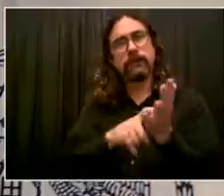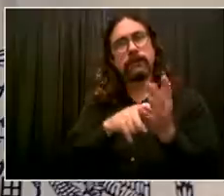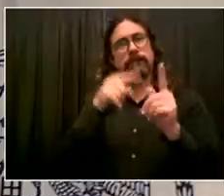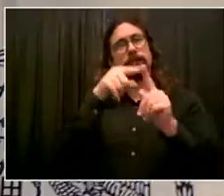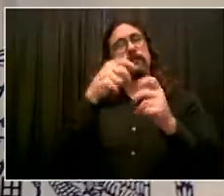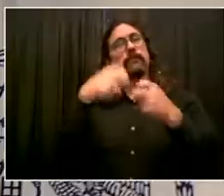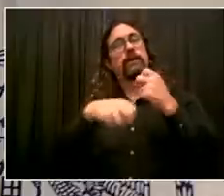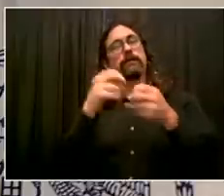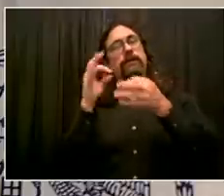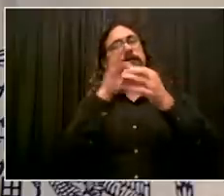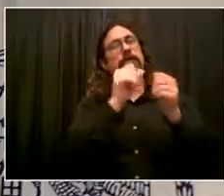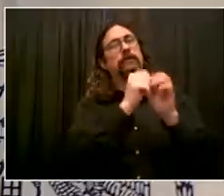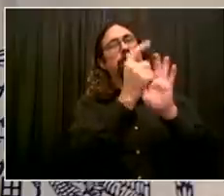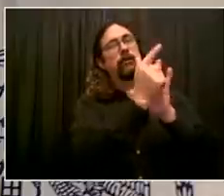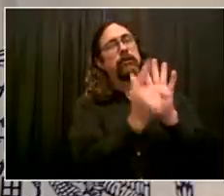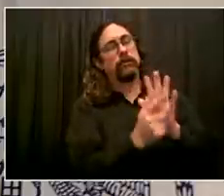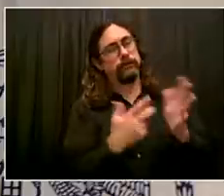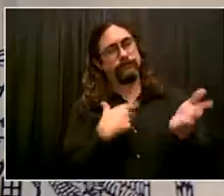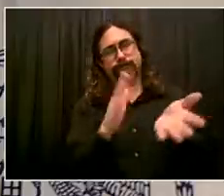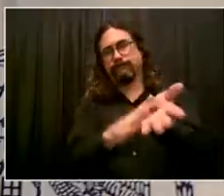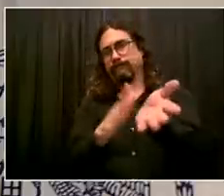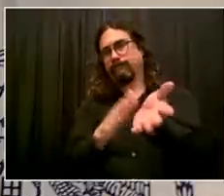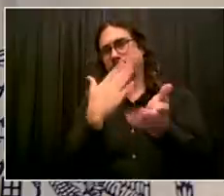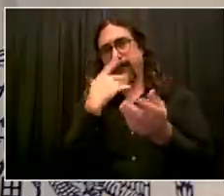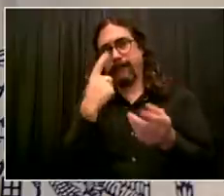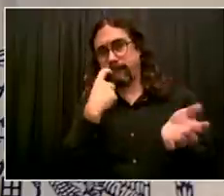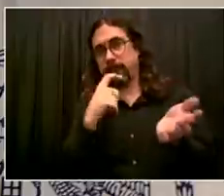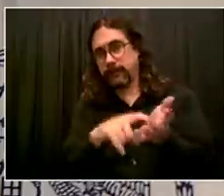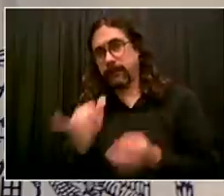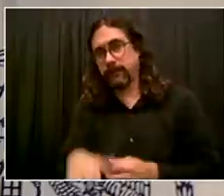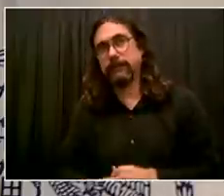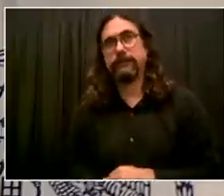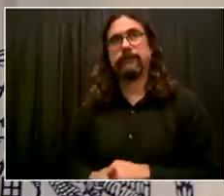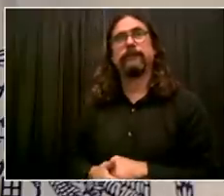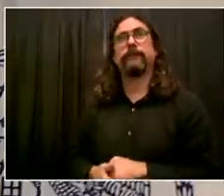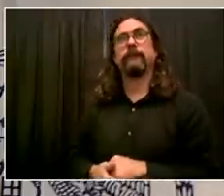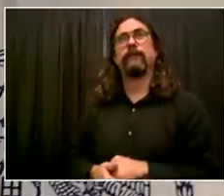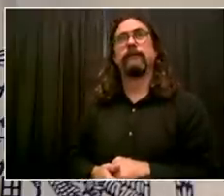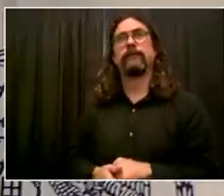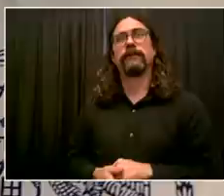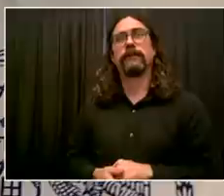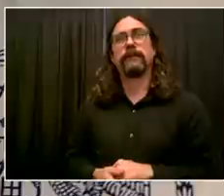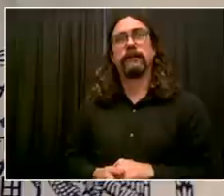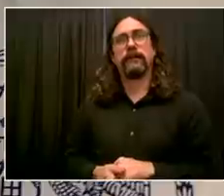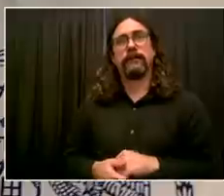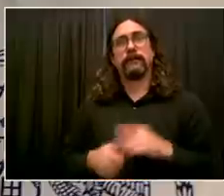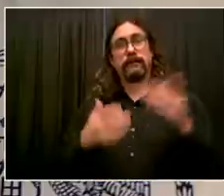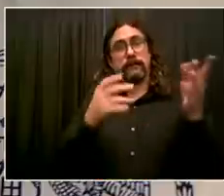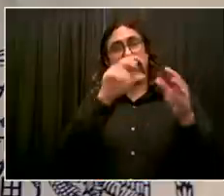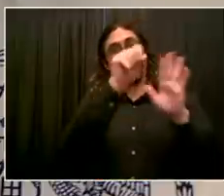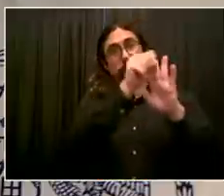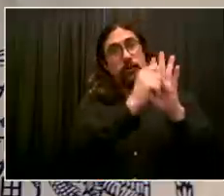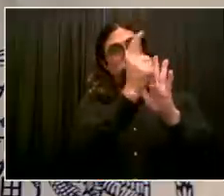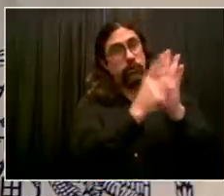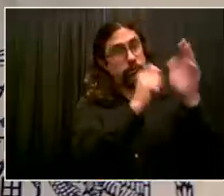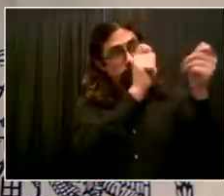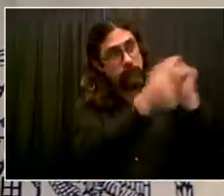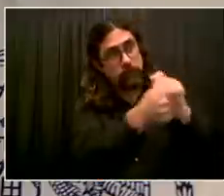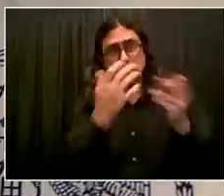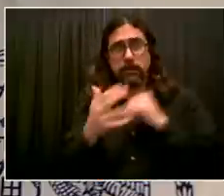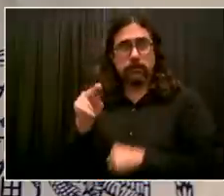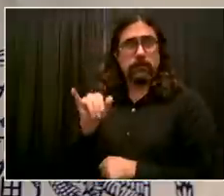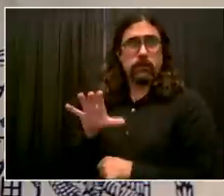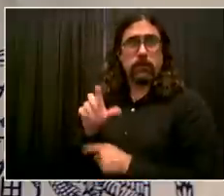We need to change city and or state law to give those inspectors access. And if they need support from